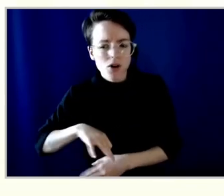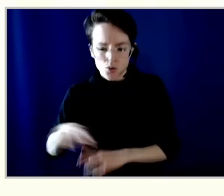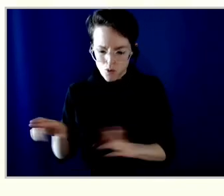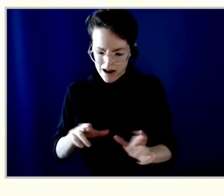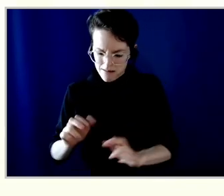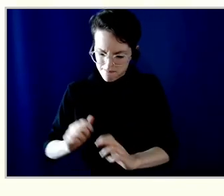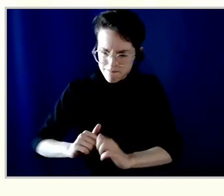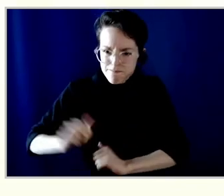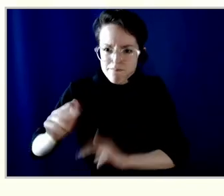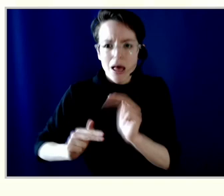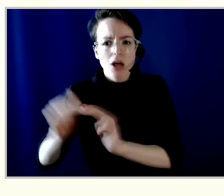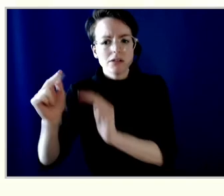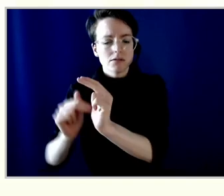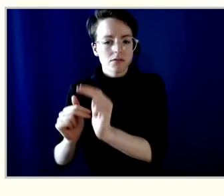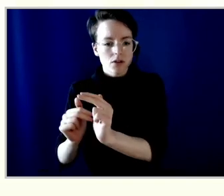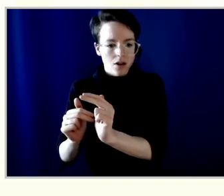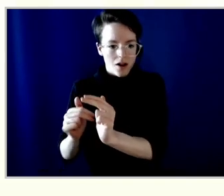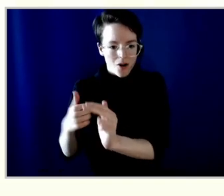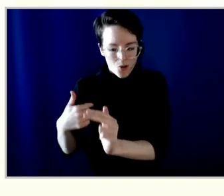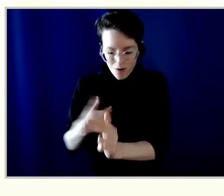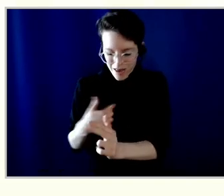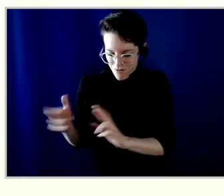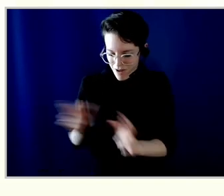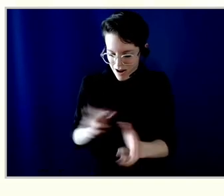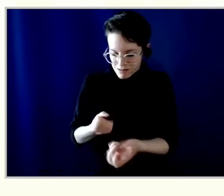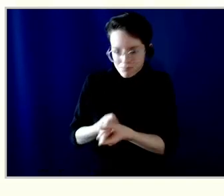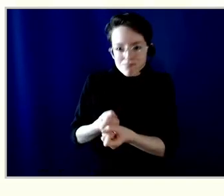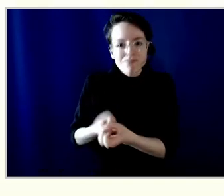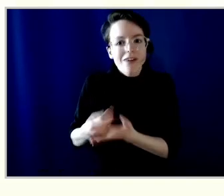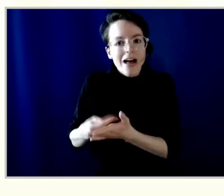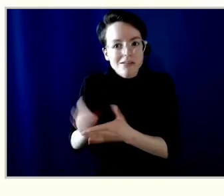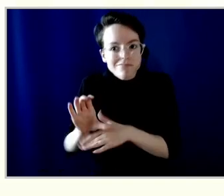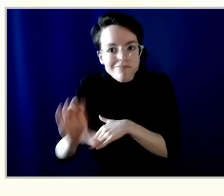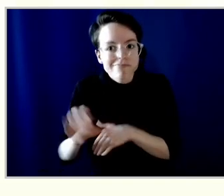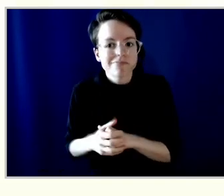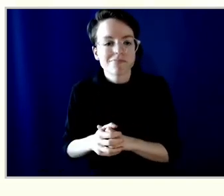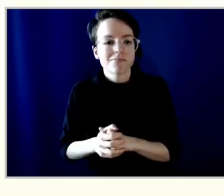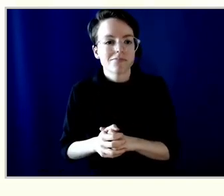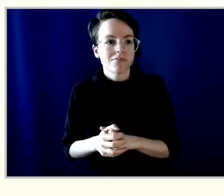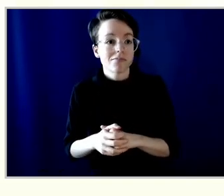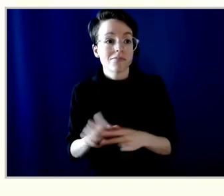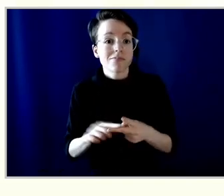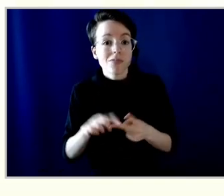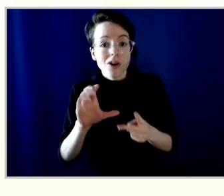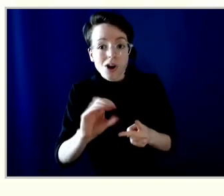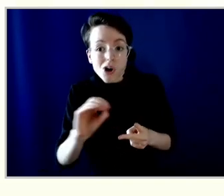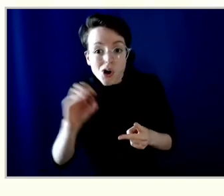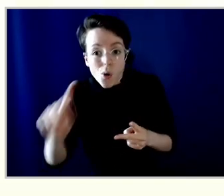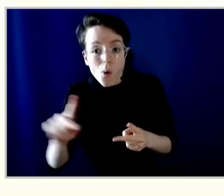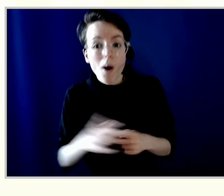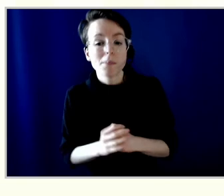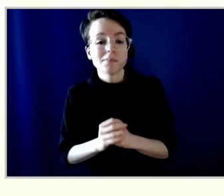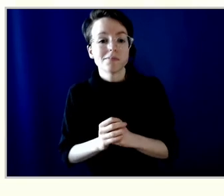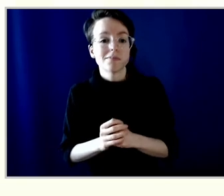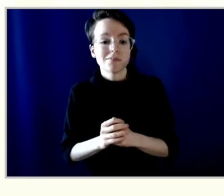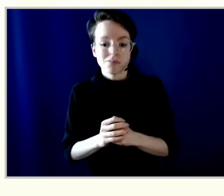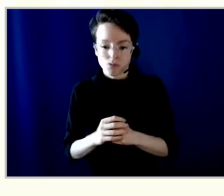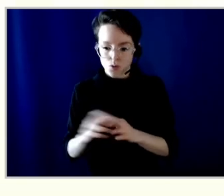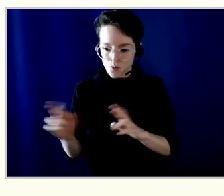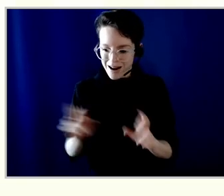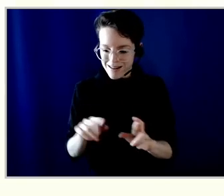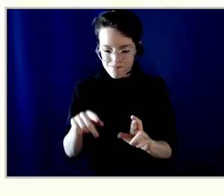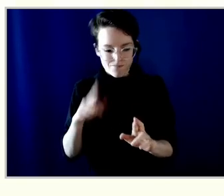more affordable housing units into place. So we've also financed quite a few co-ops and other affordable housing buildings.